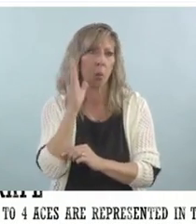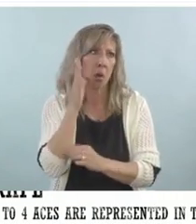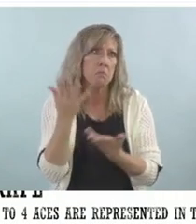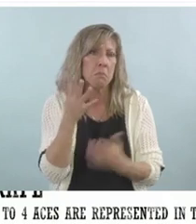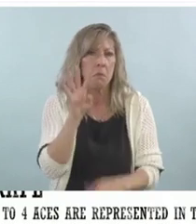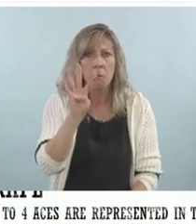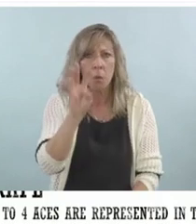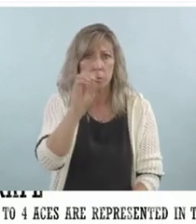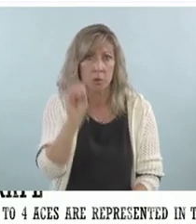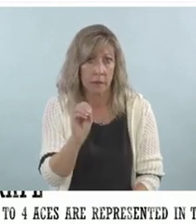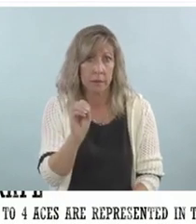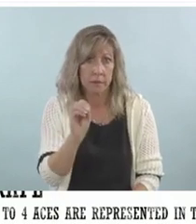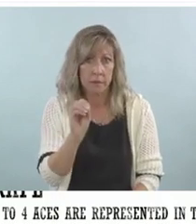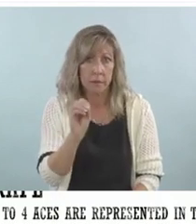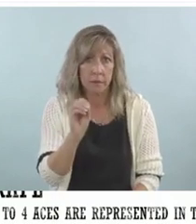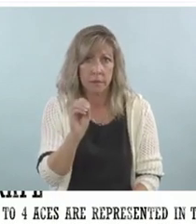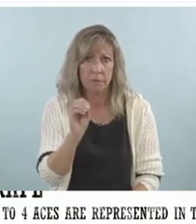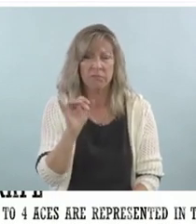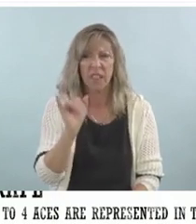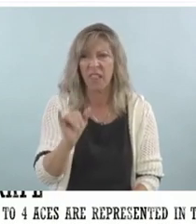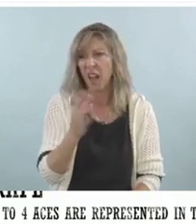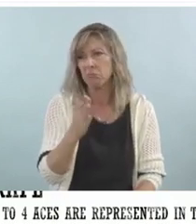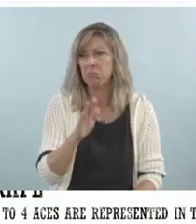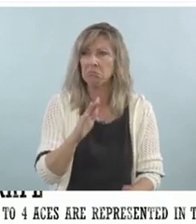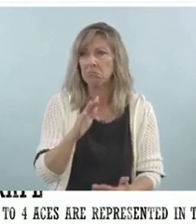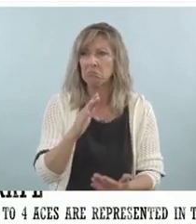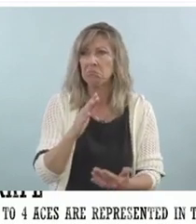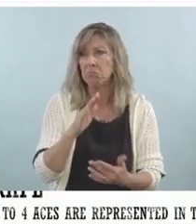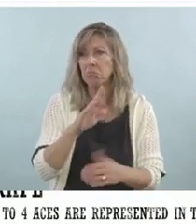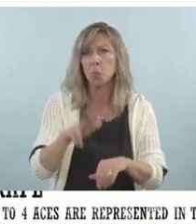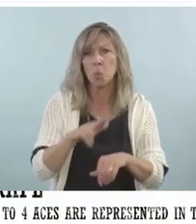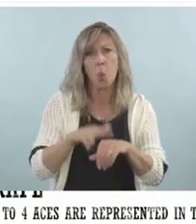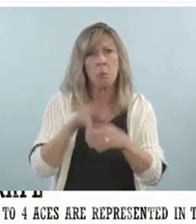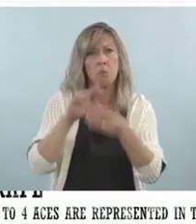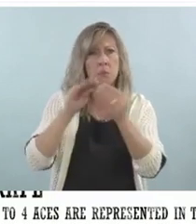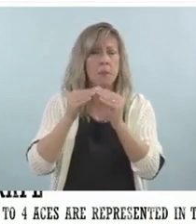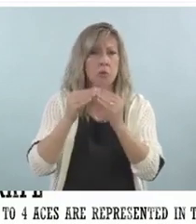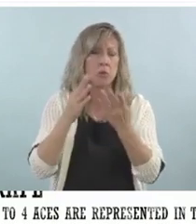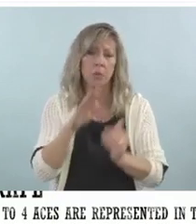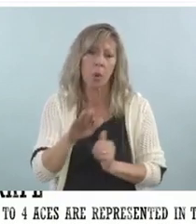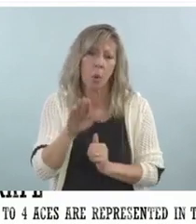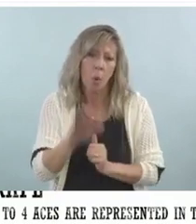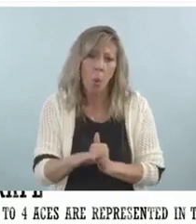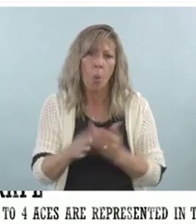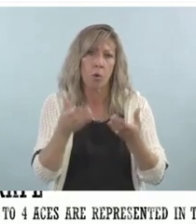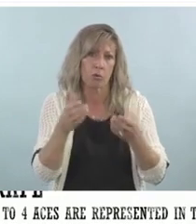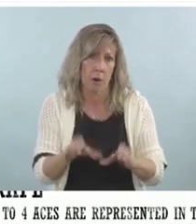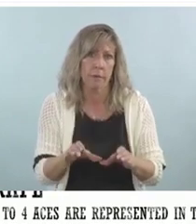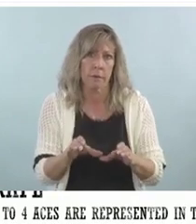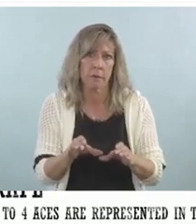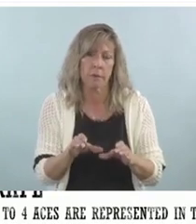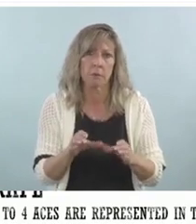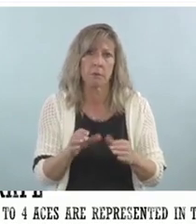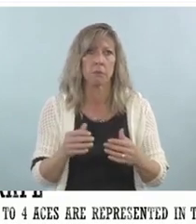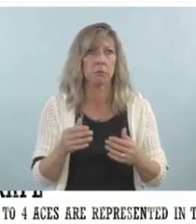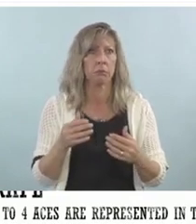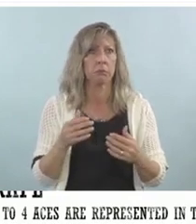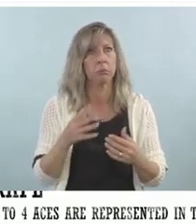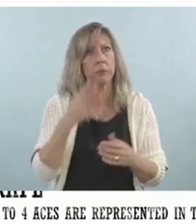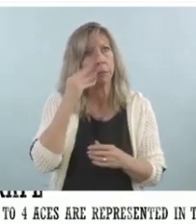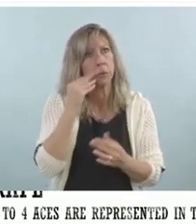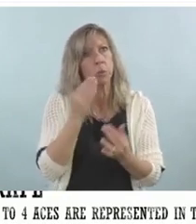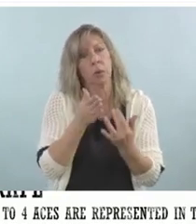That kind of goes with the national norm. It's a pretty low chance of being assaulted.